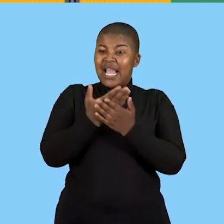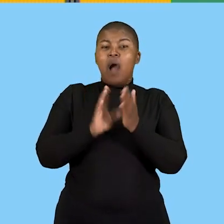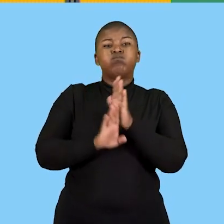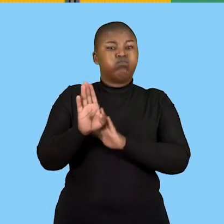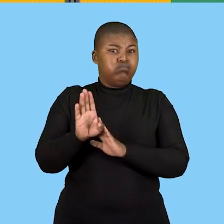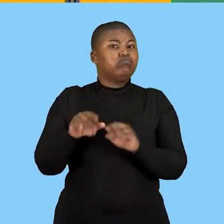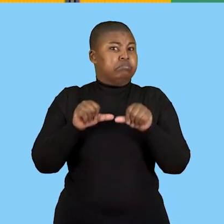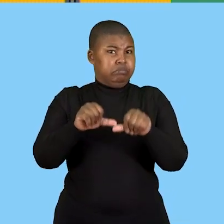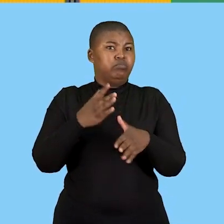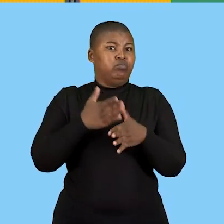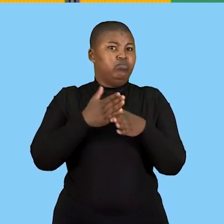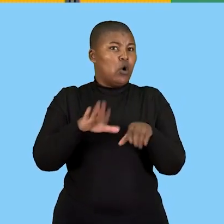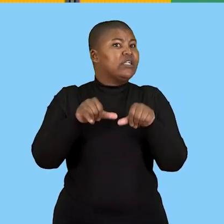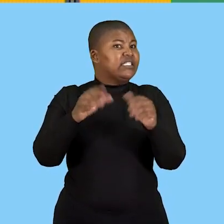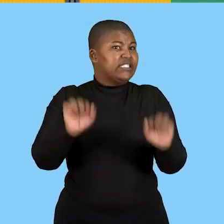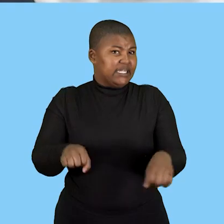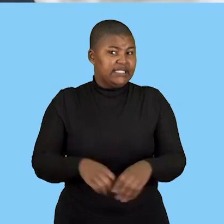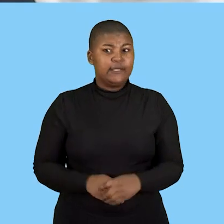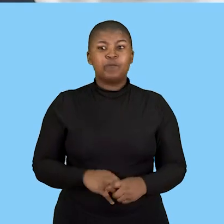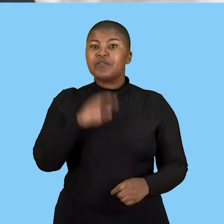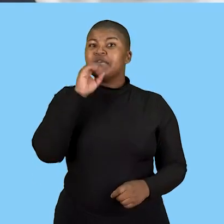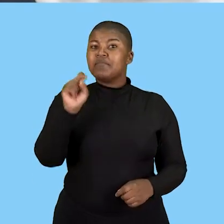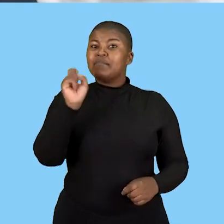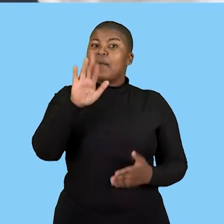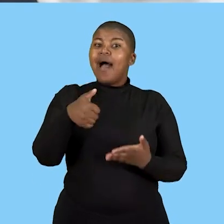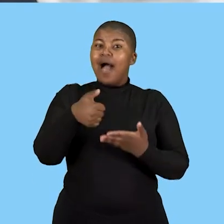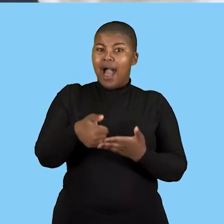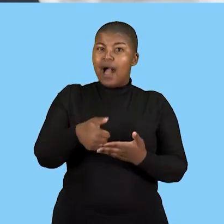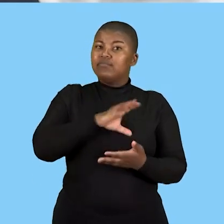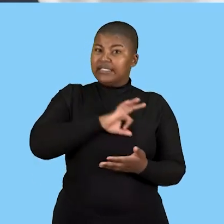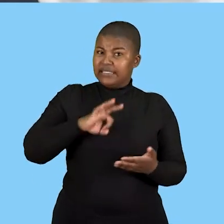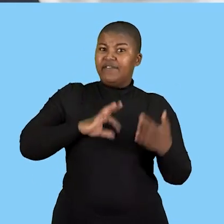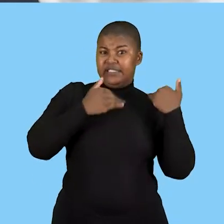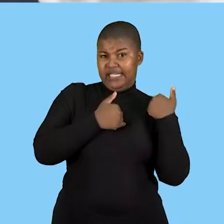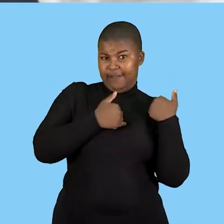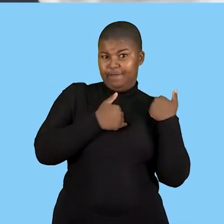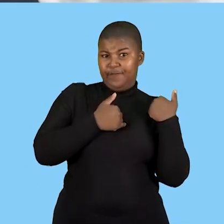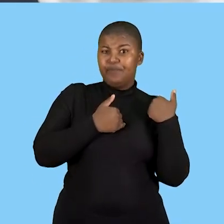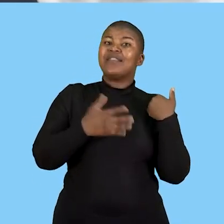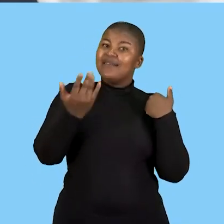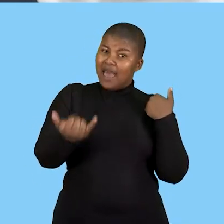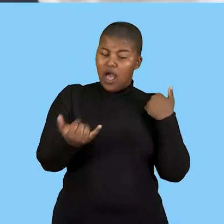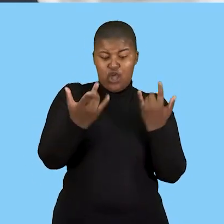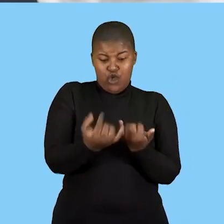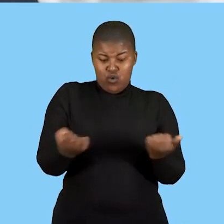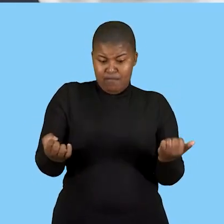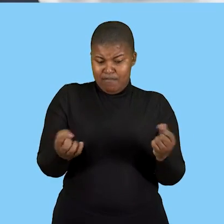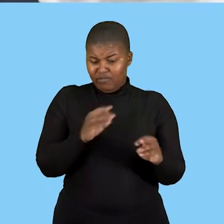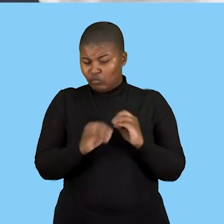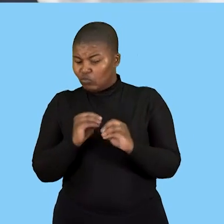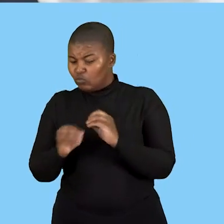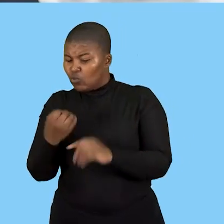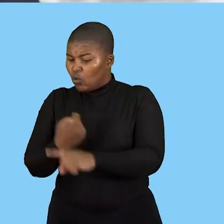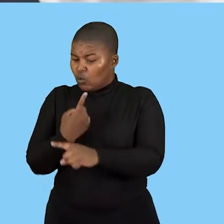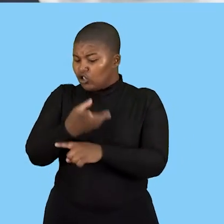able to function properly and this would help employees to be safe because if the machines are maintained it means